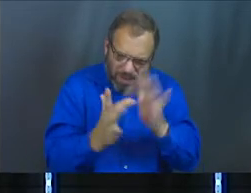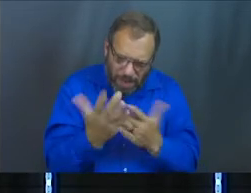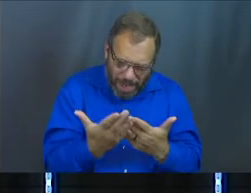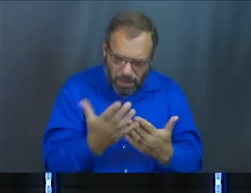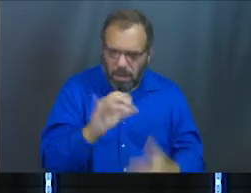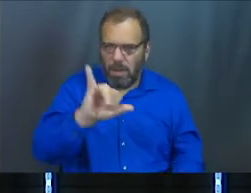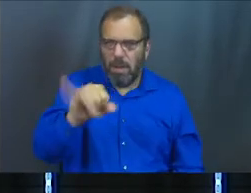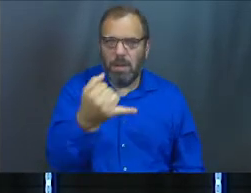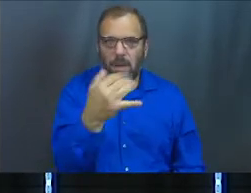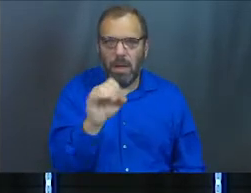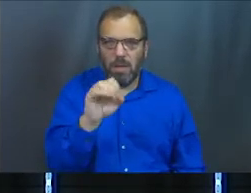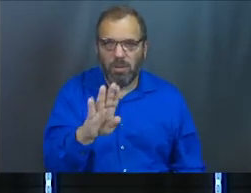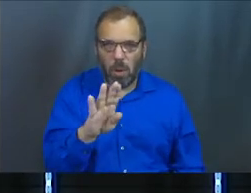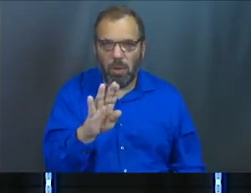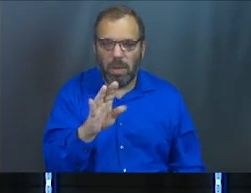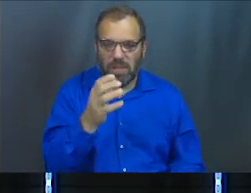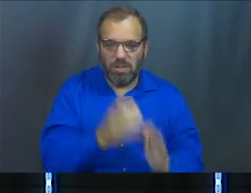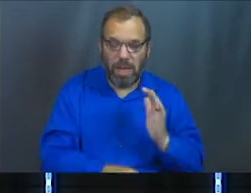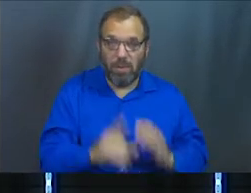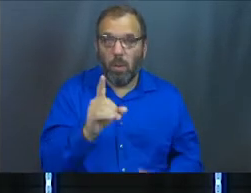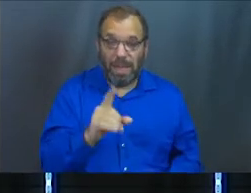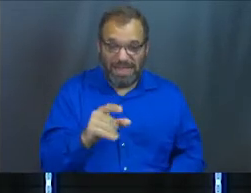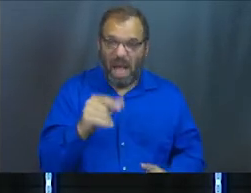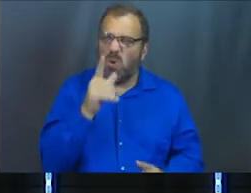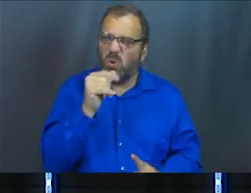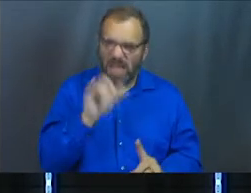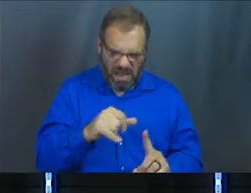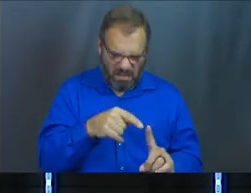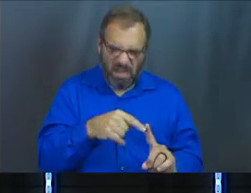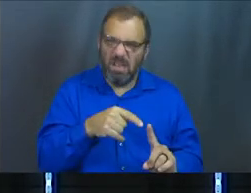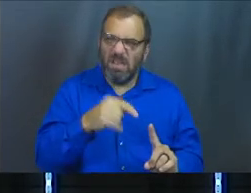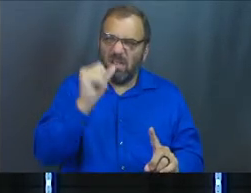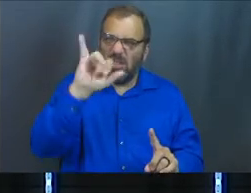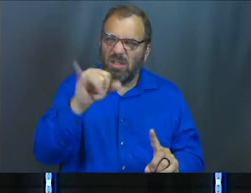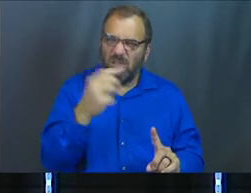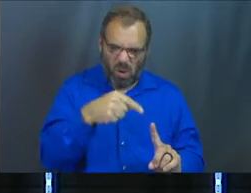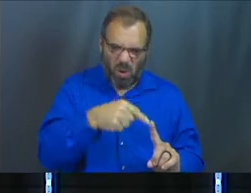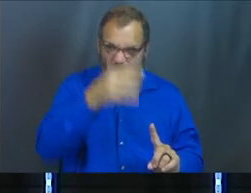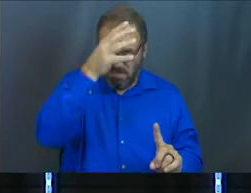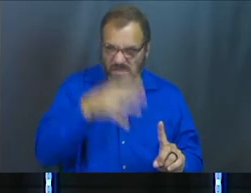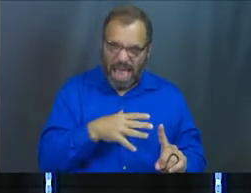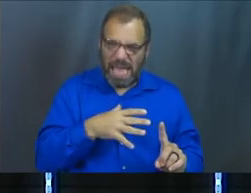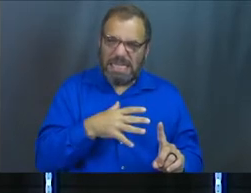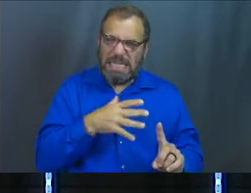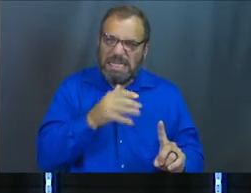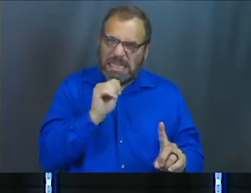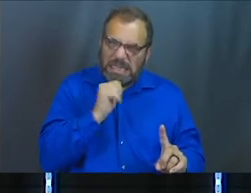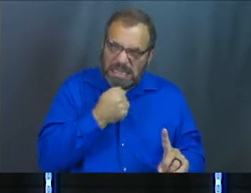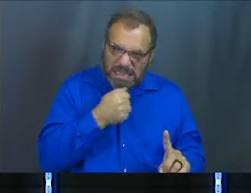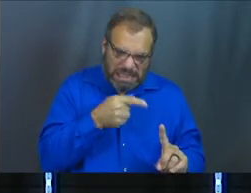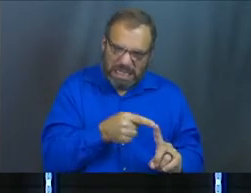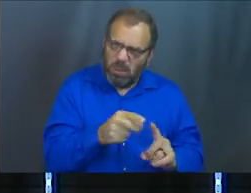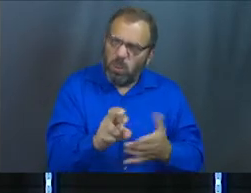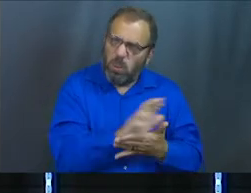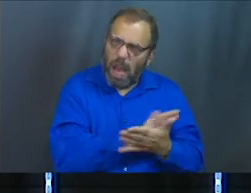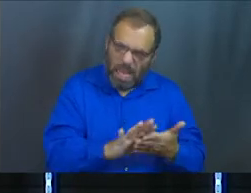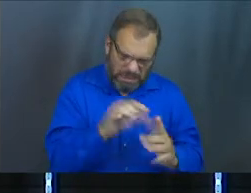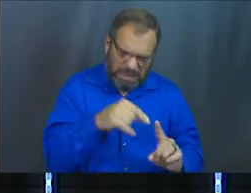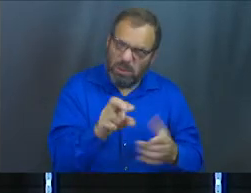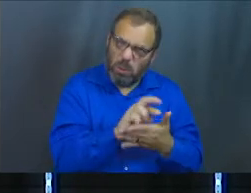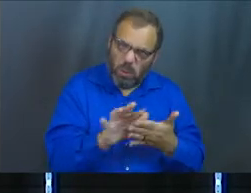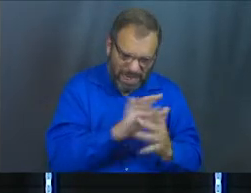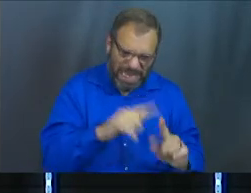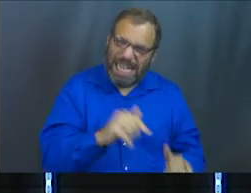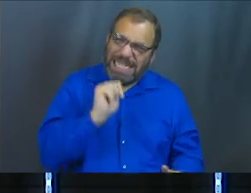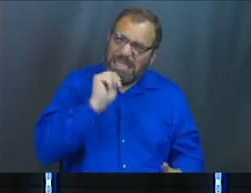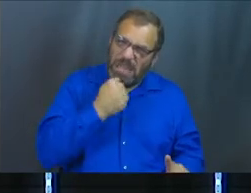Job. And the book of Job is about a guy who suffers. And what the scripture tells us is that he was a righteous guy and